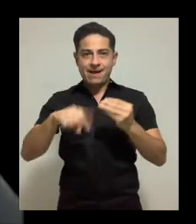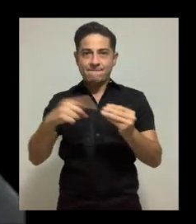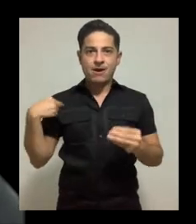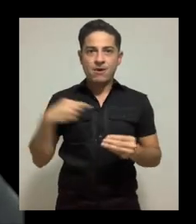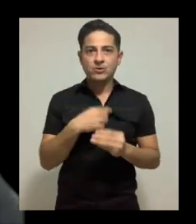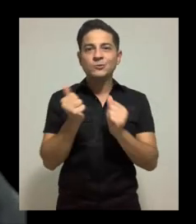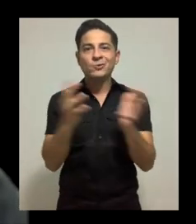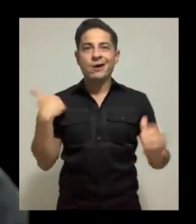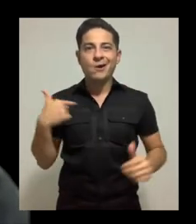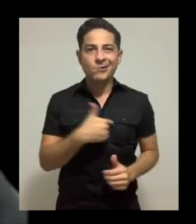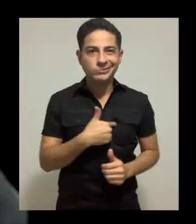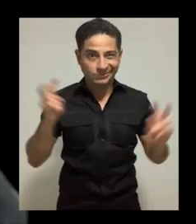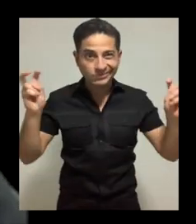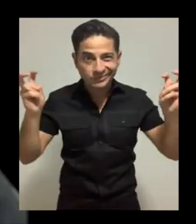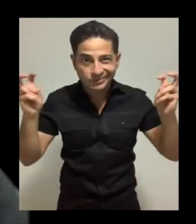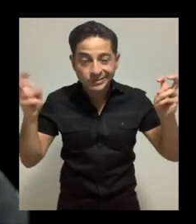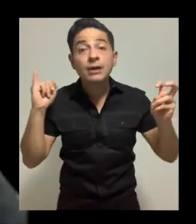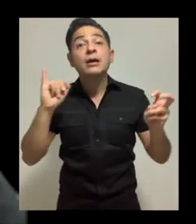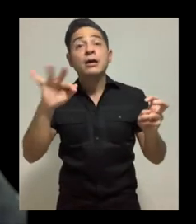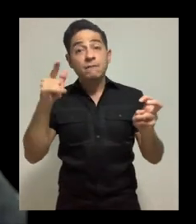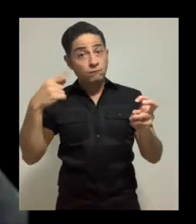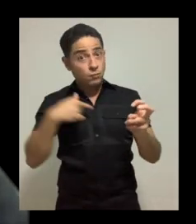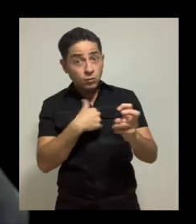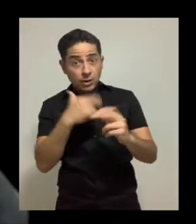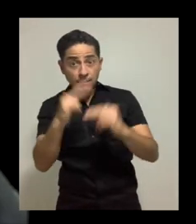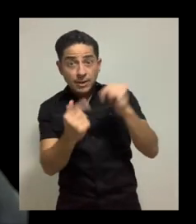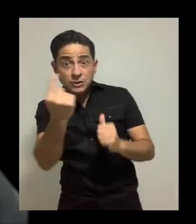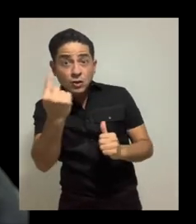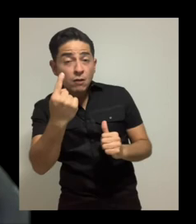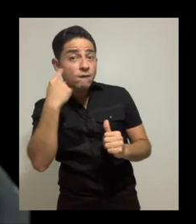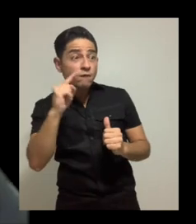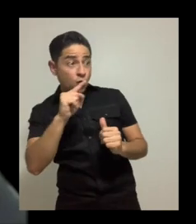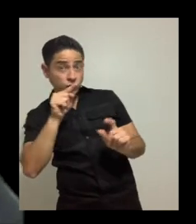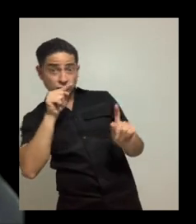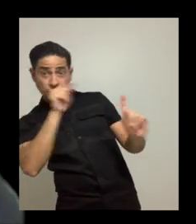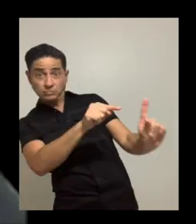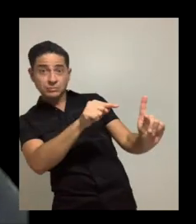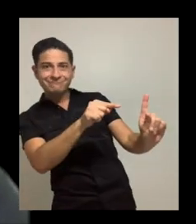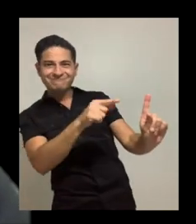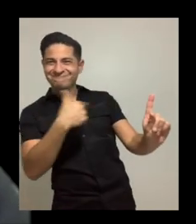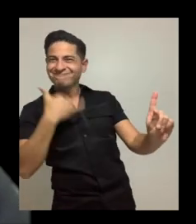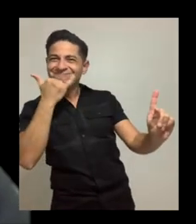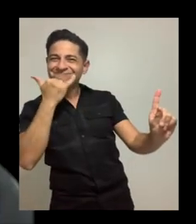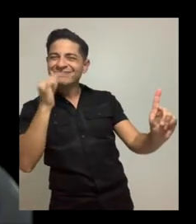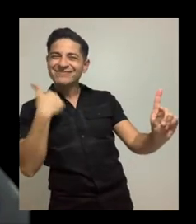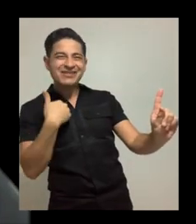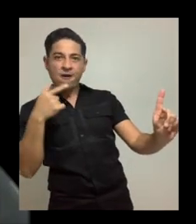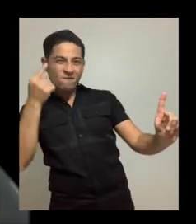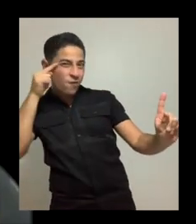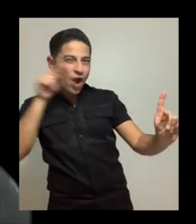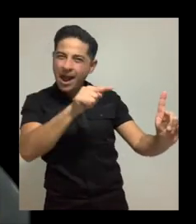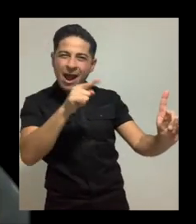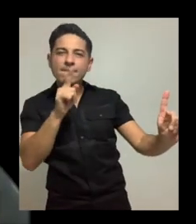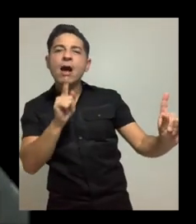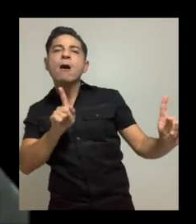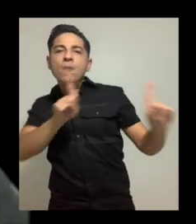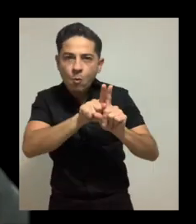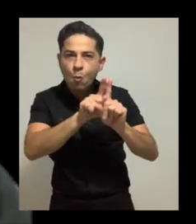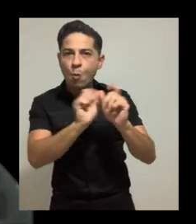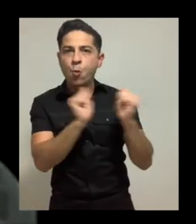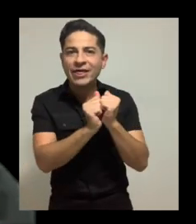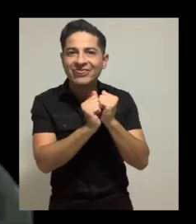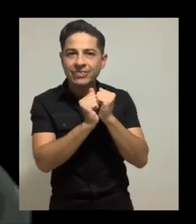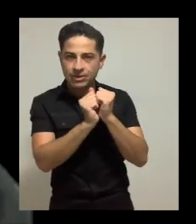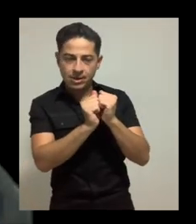simplified words, never about us, without us. If you build something for someone, you're doing it wrong. You want to build it